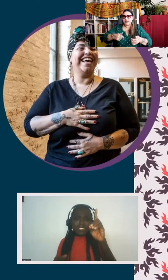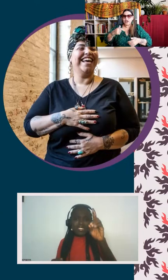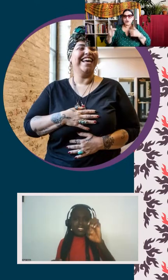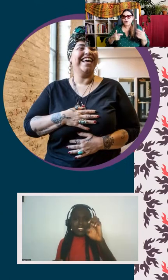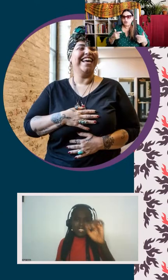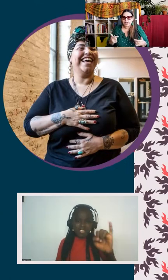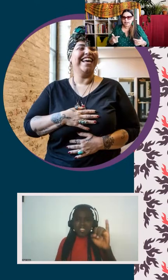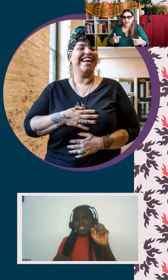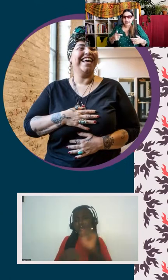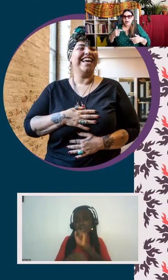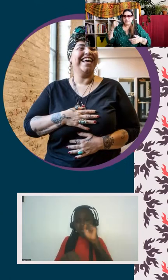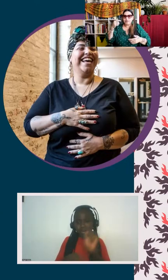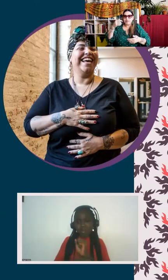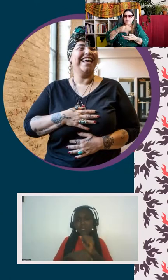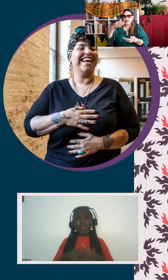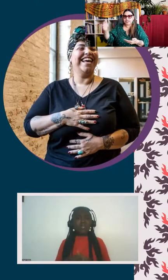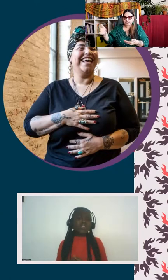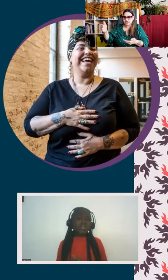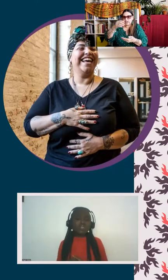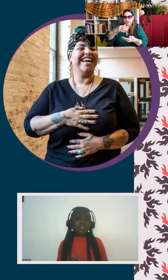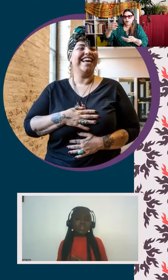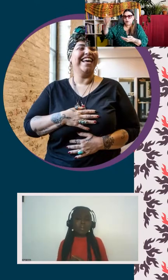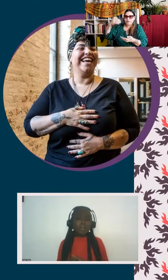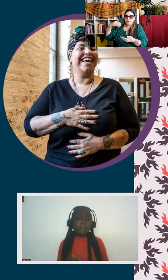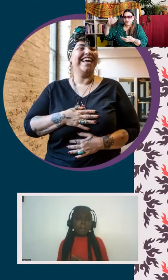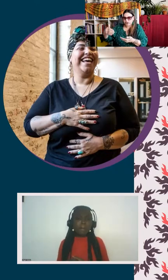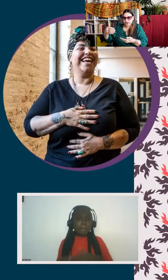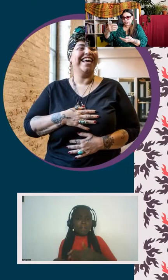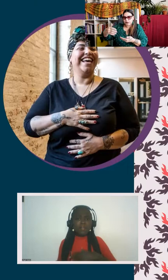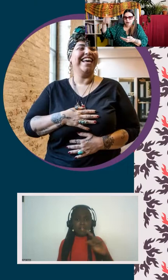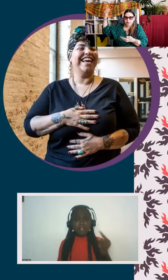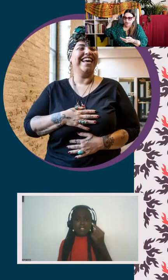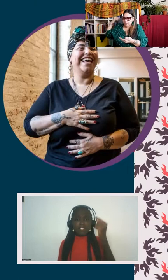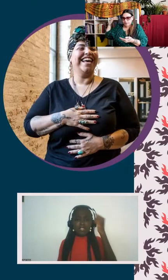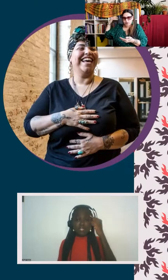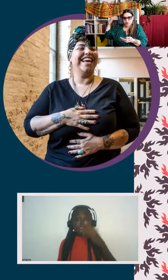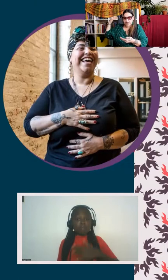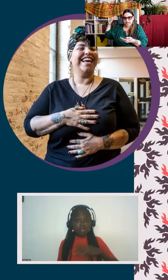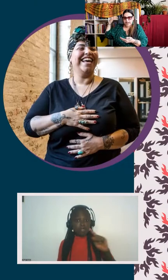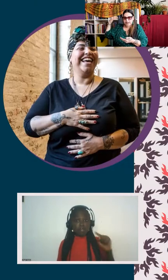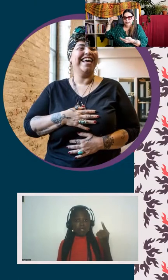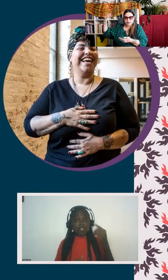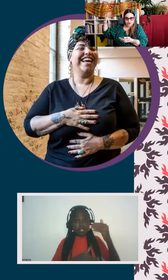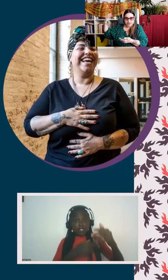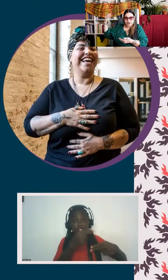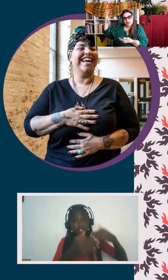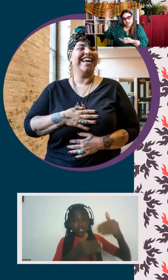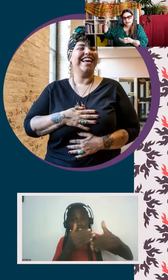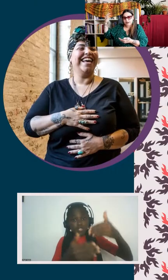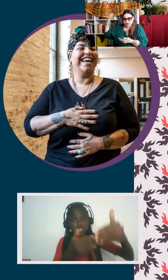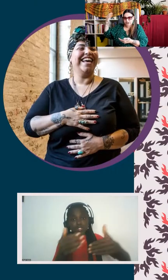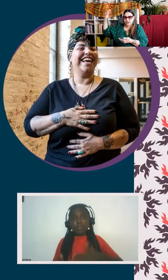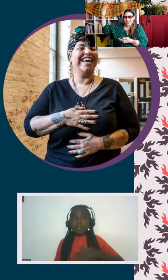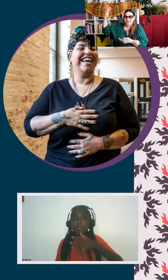a new Eurekan, my first conditioning. So I'm first generation. My mom and my grandmother were born on the island, Puerto Rico,